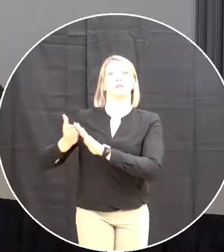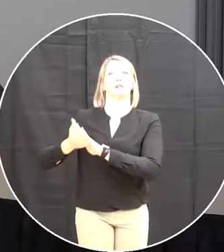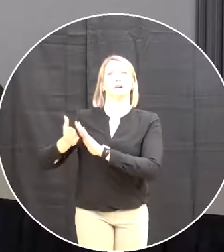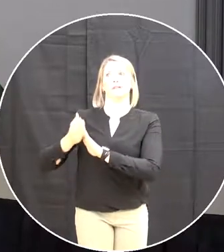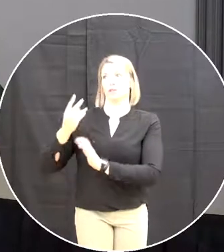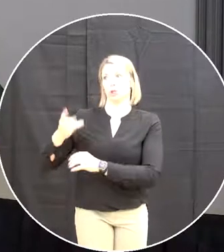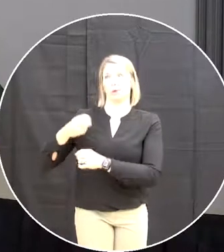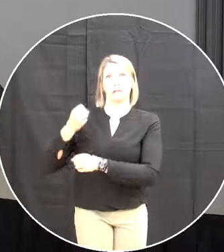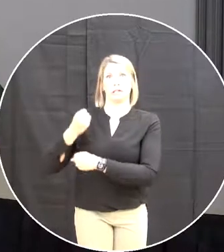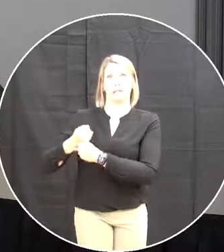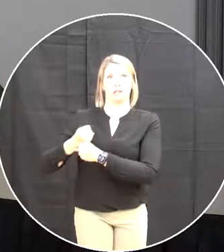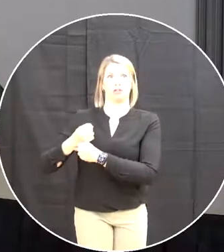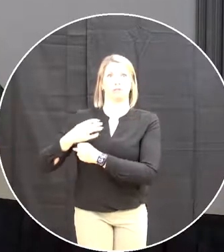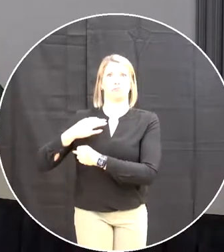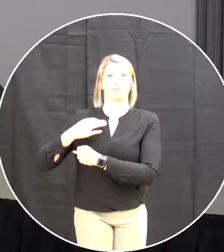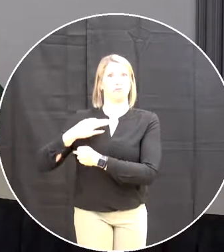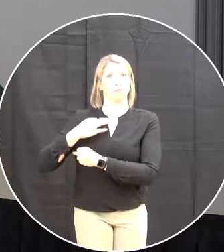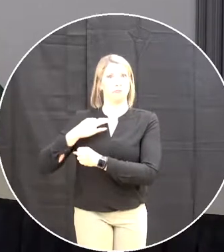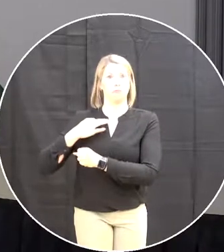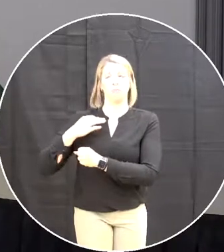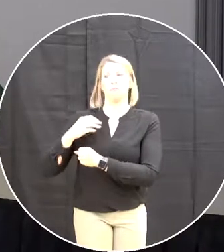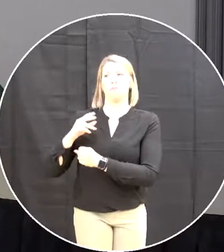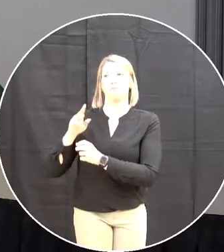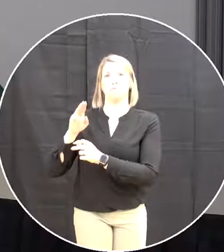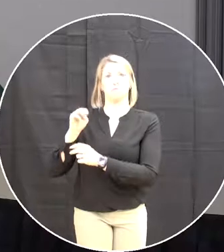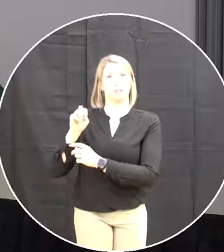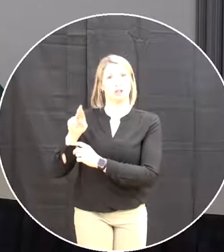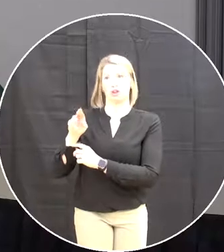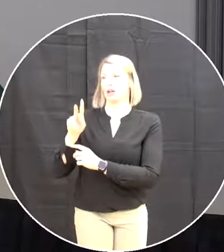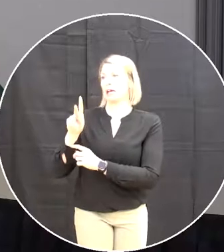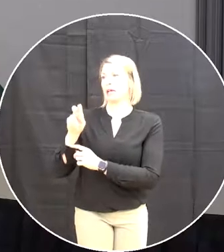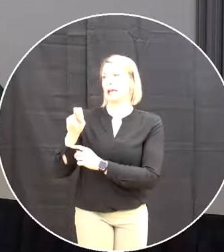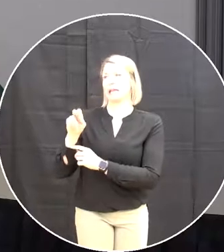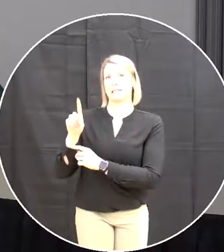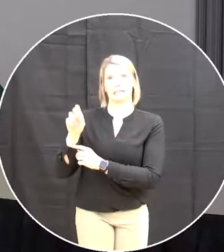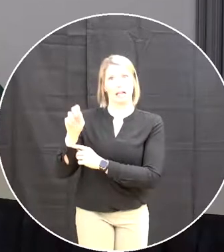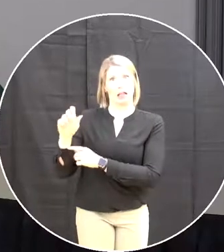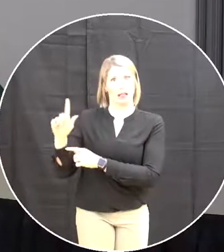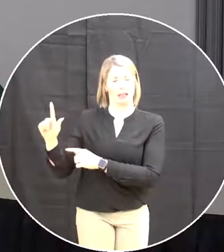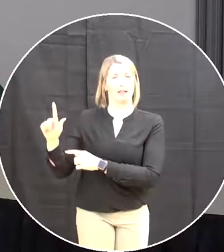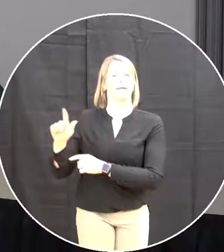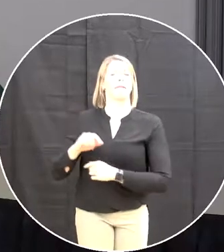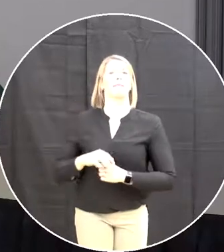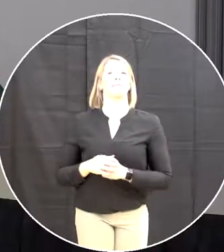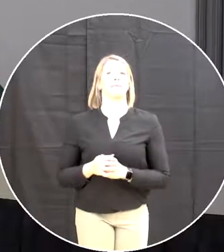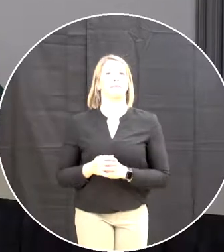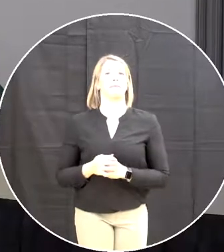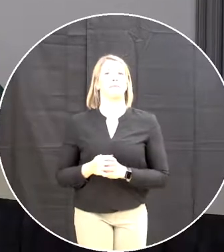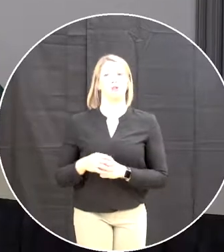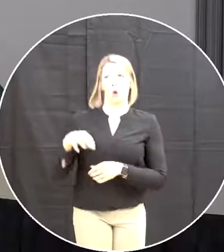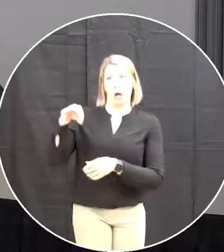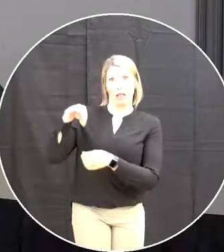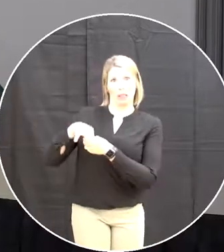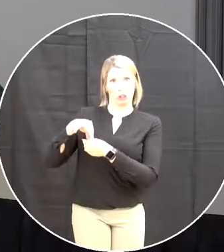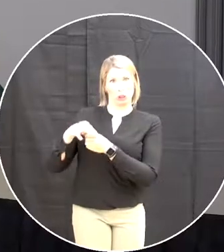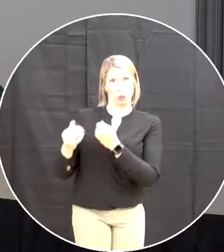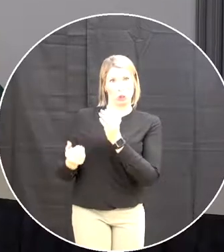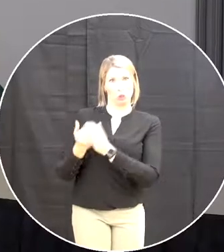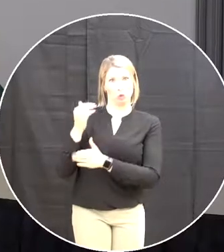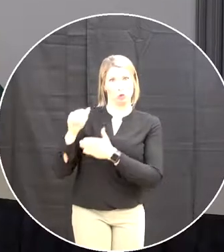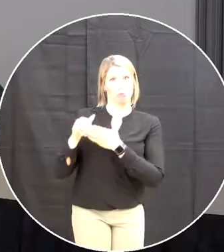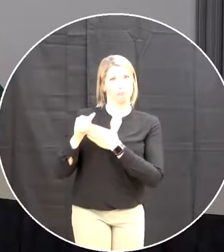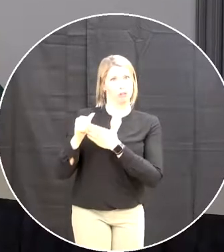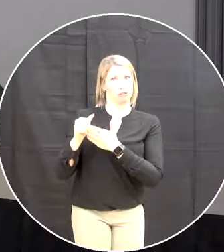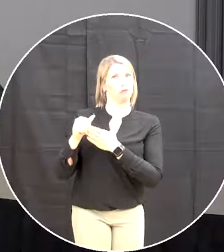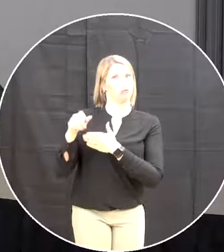two years thank you very much mr kendall so as an election of a new chair was required